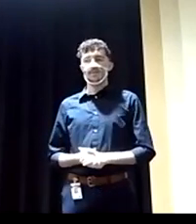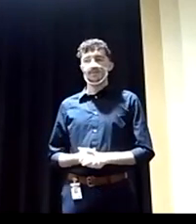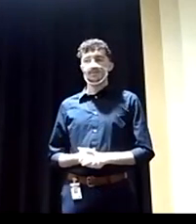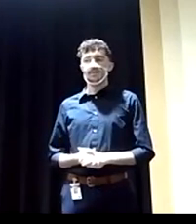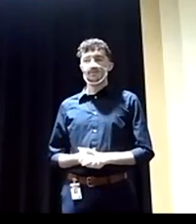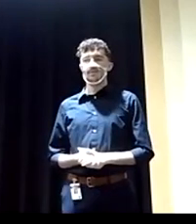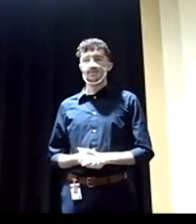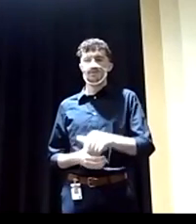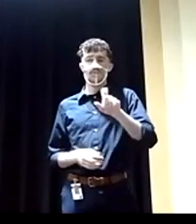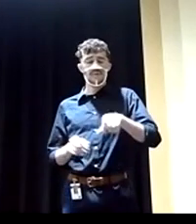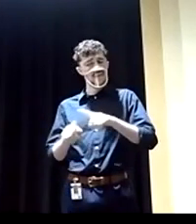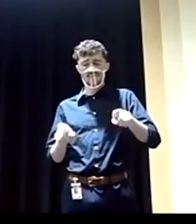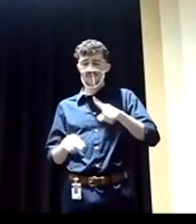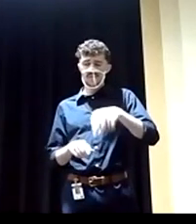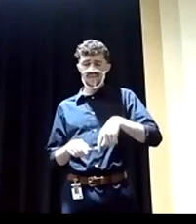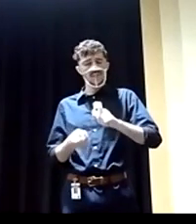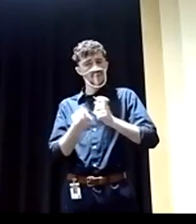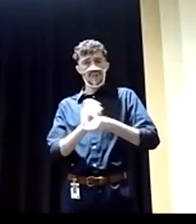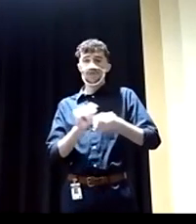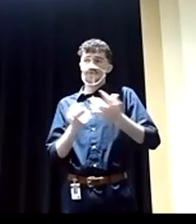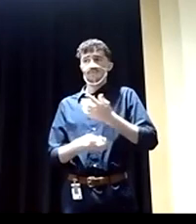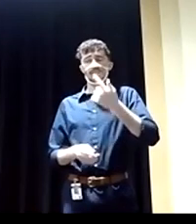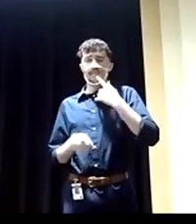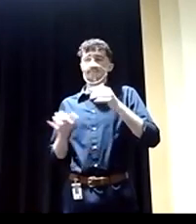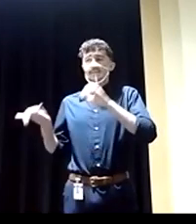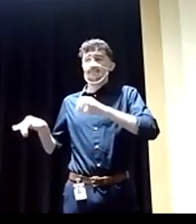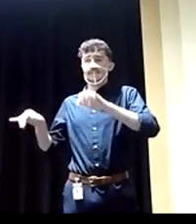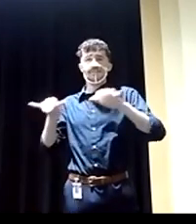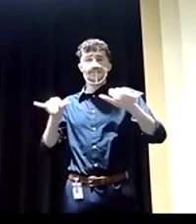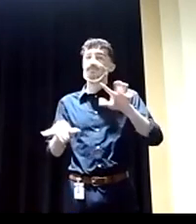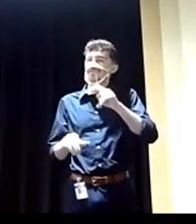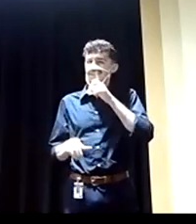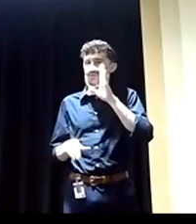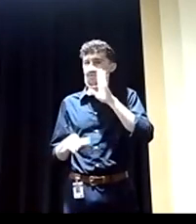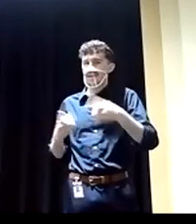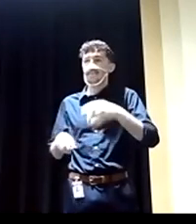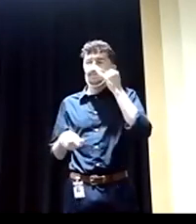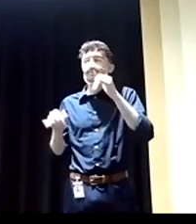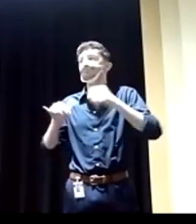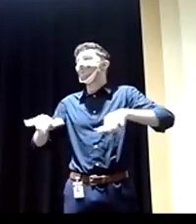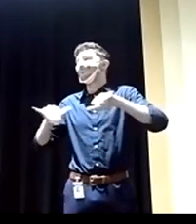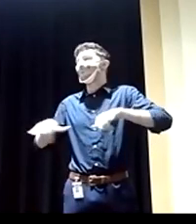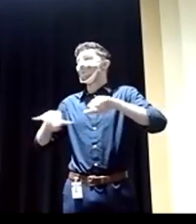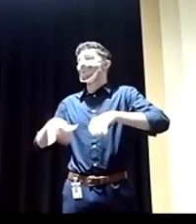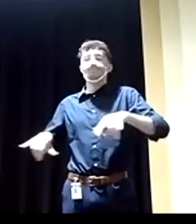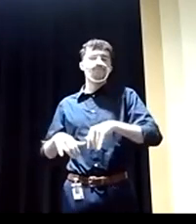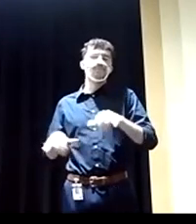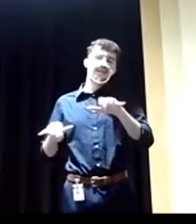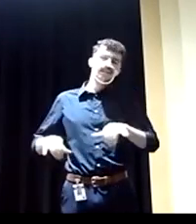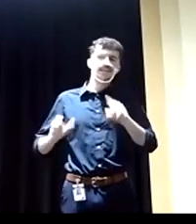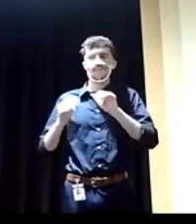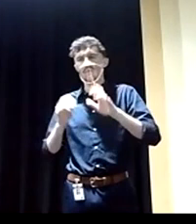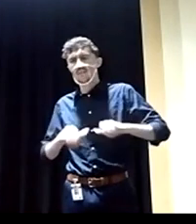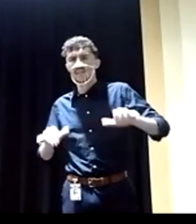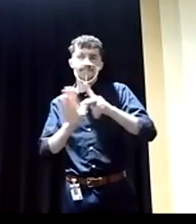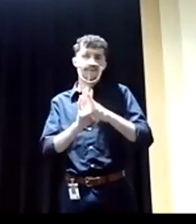We need a difference and change. That's true. Everybody's been saying it. But you're not going to get it with the same old, same old. You're not going to get it with old people